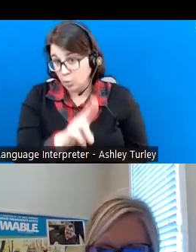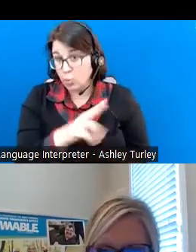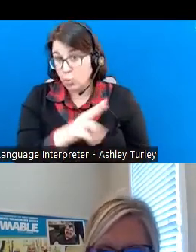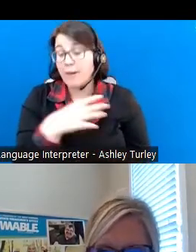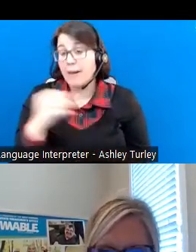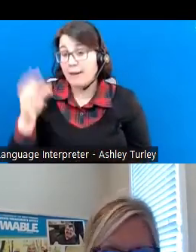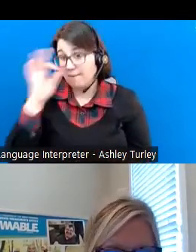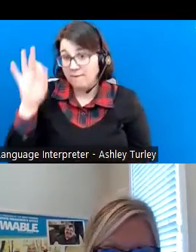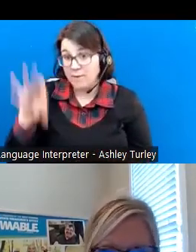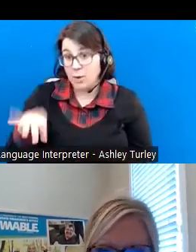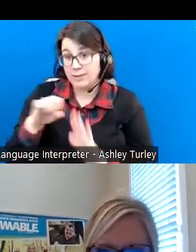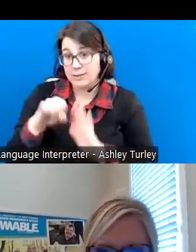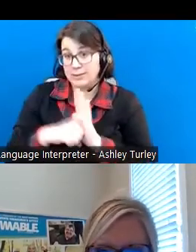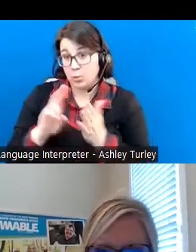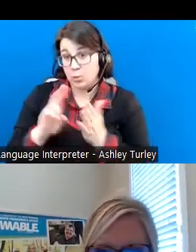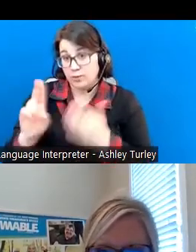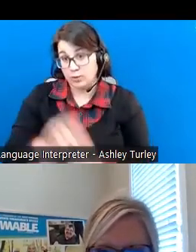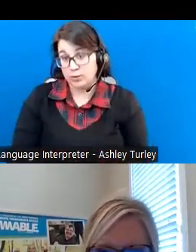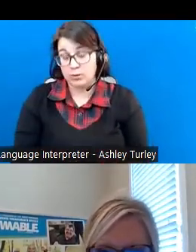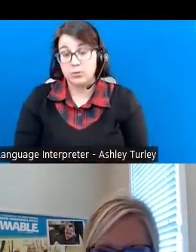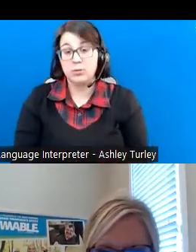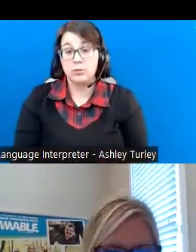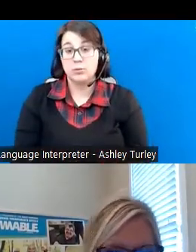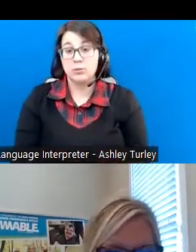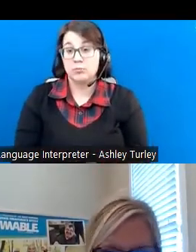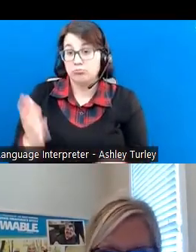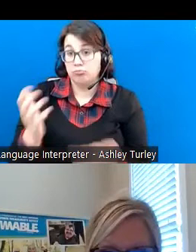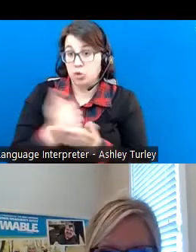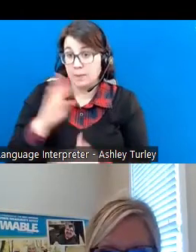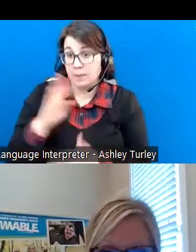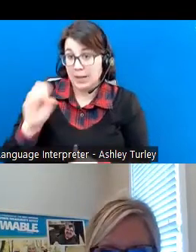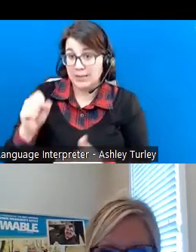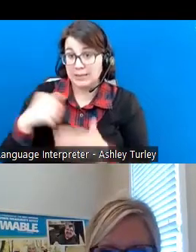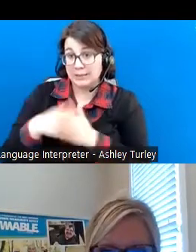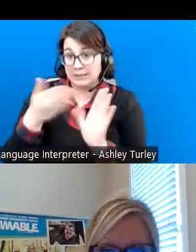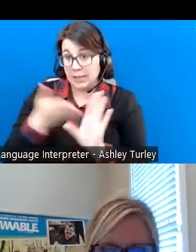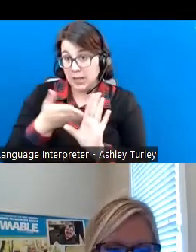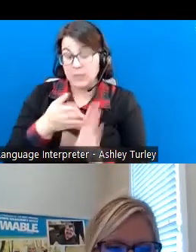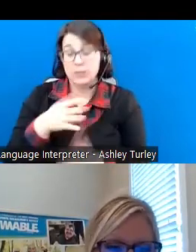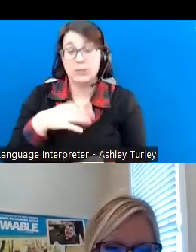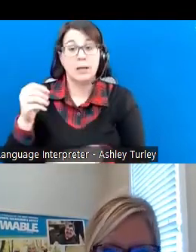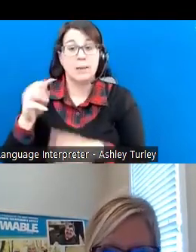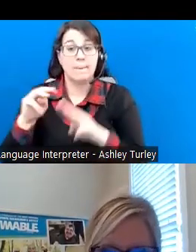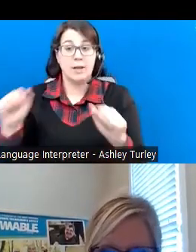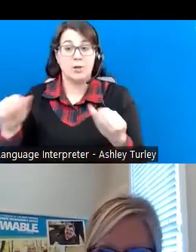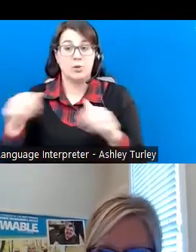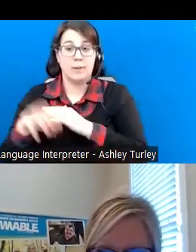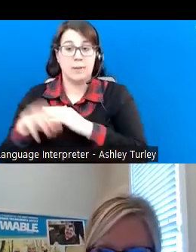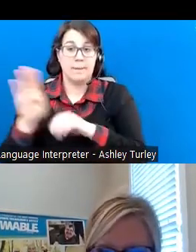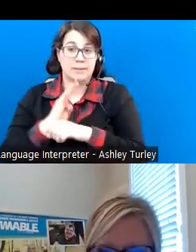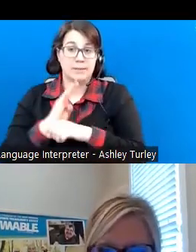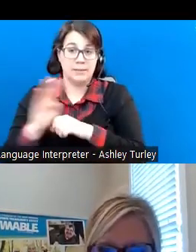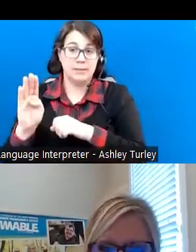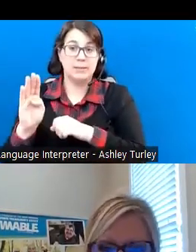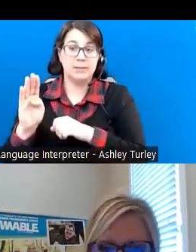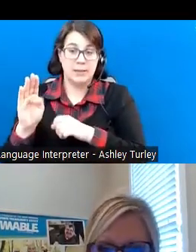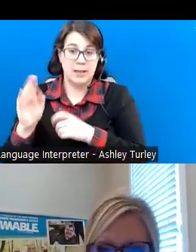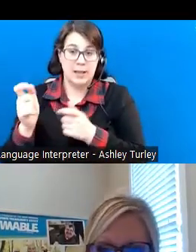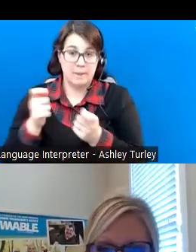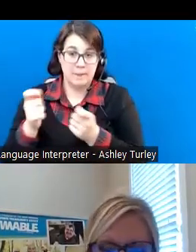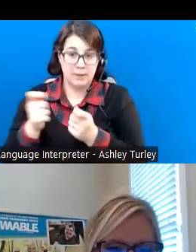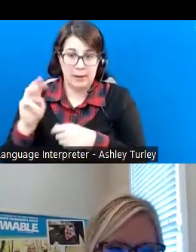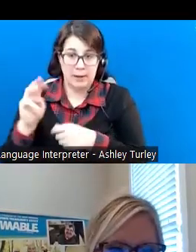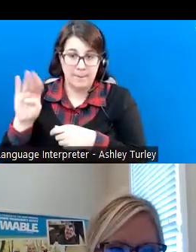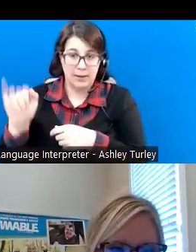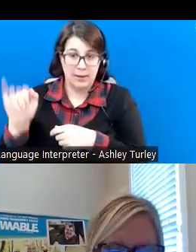Fairmont State University, earning a BS in psychology and a master's in business administration. Travis has